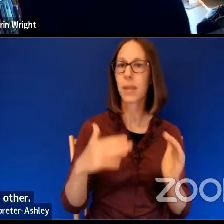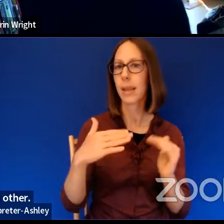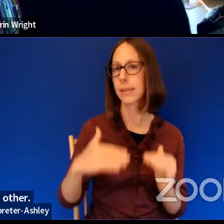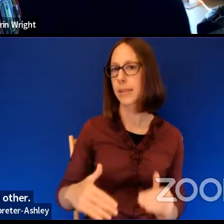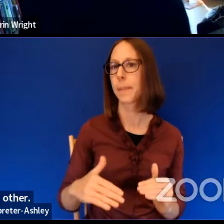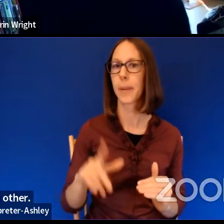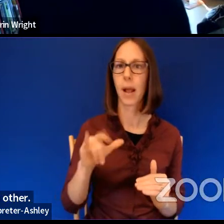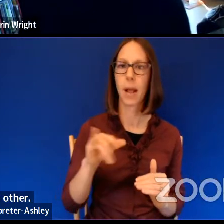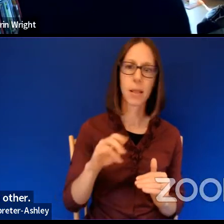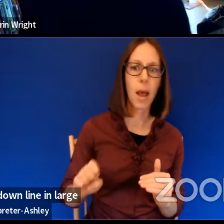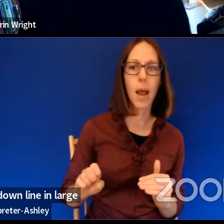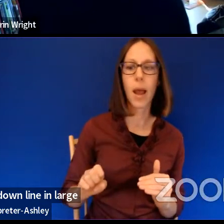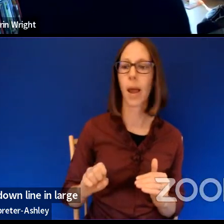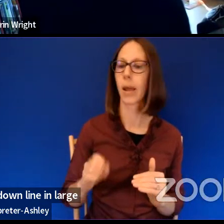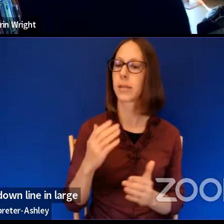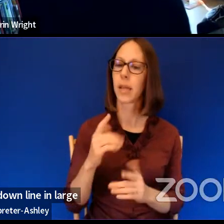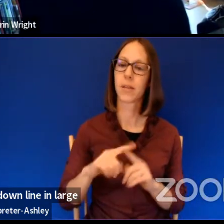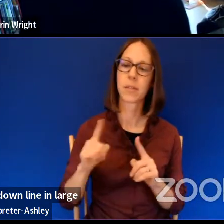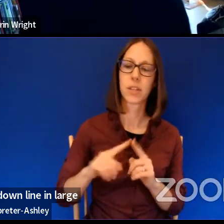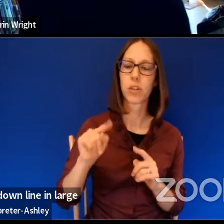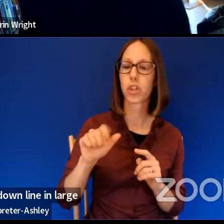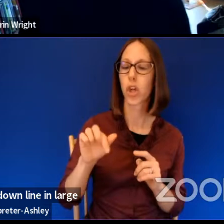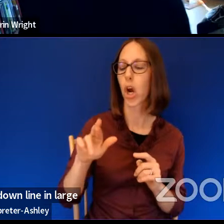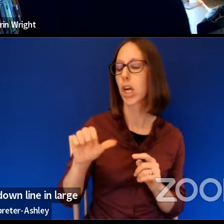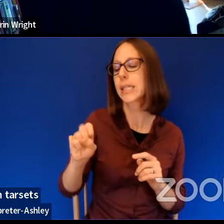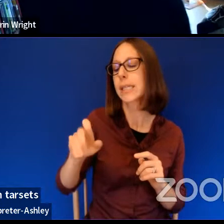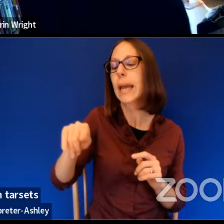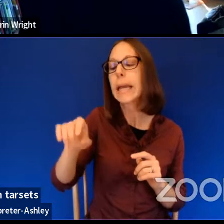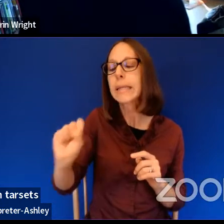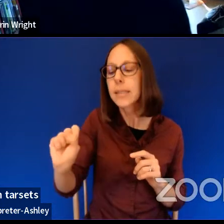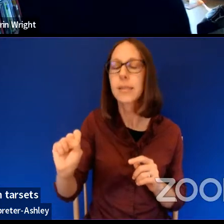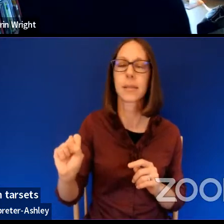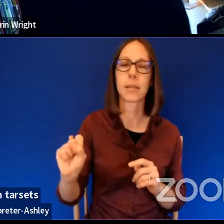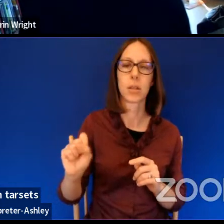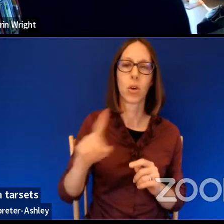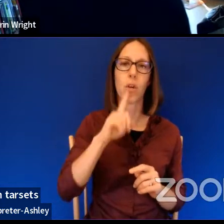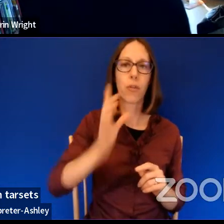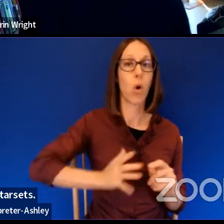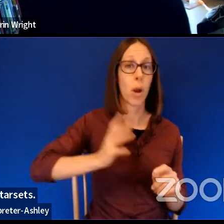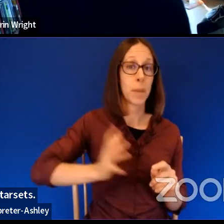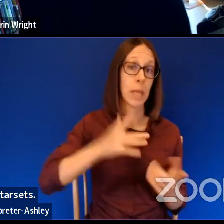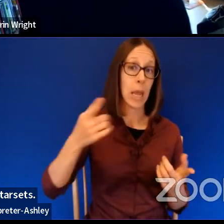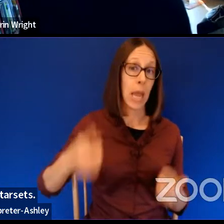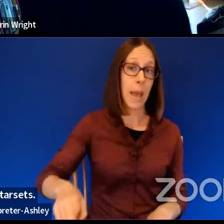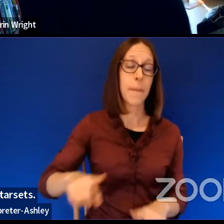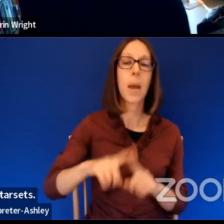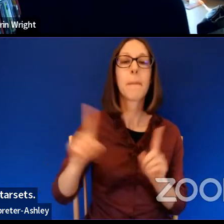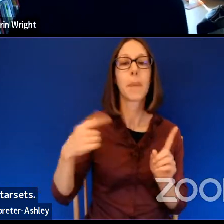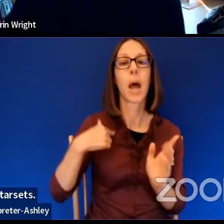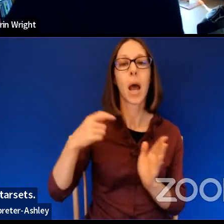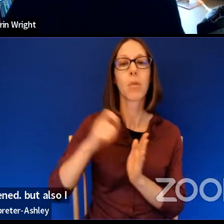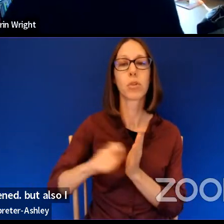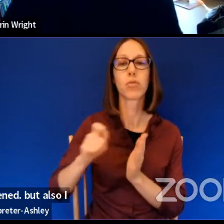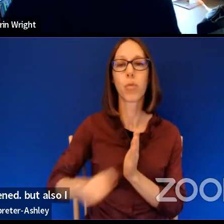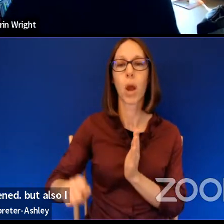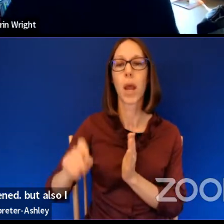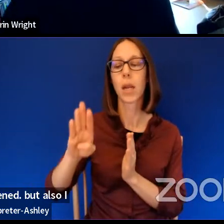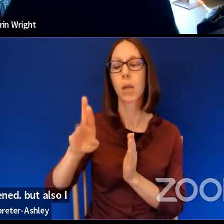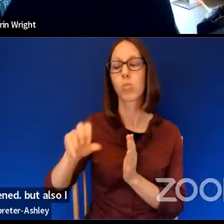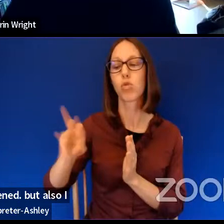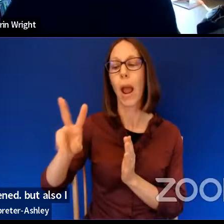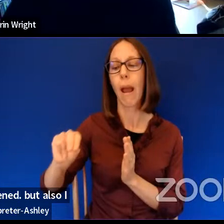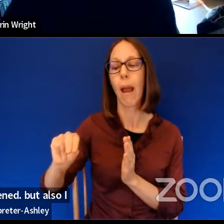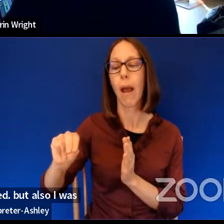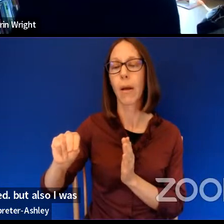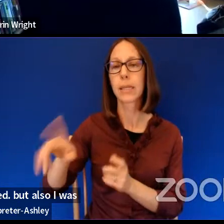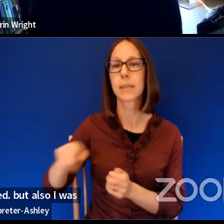their intercets. Um, and so just formally that happened, but also I was writing Brown at a really particular time